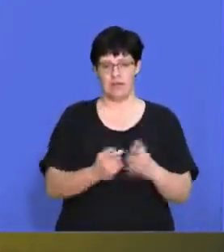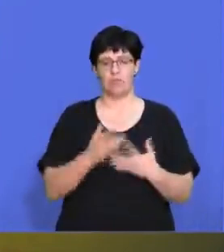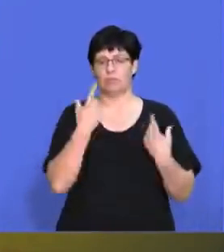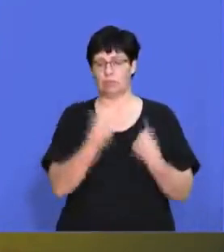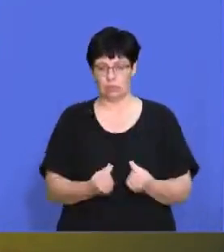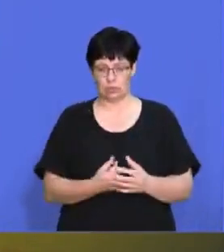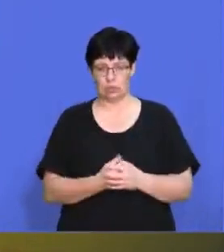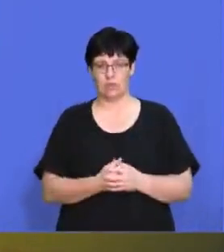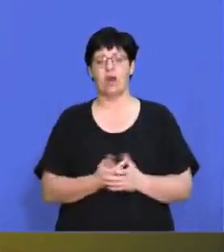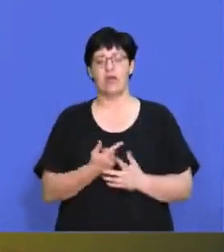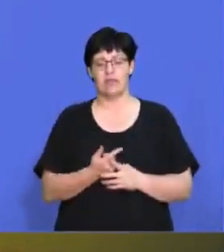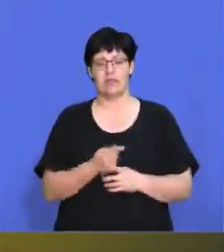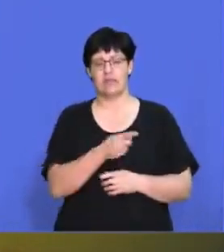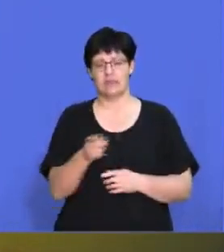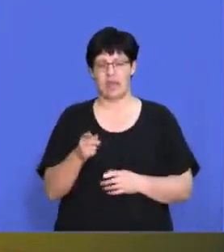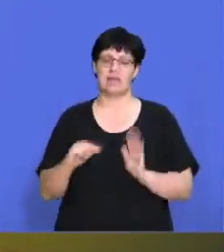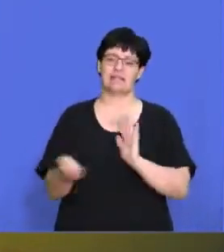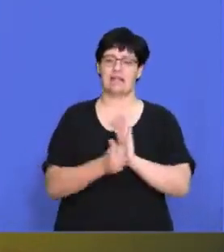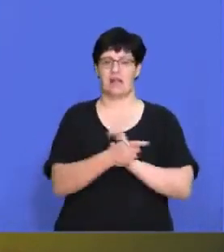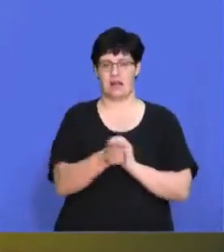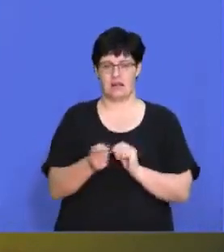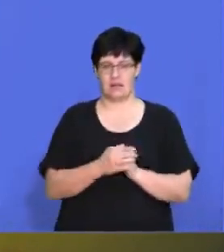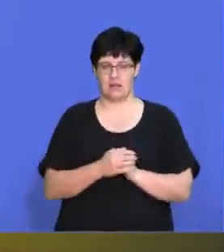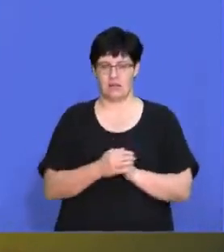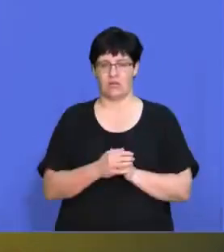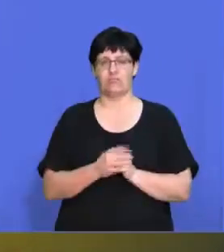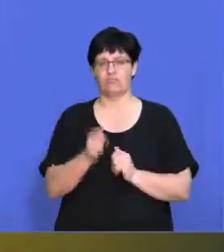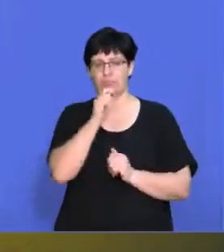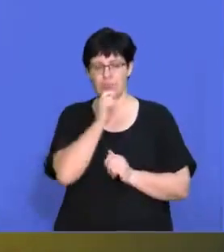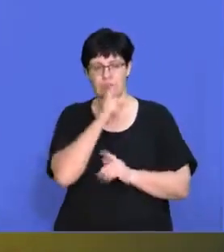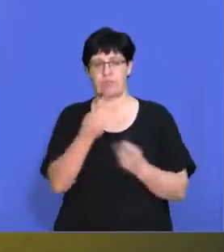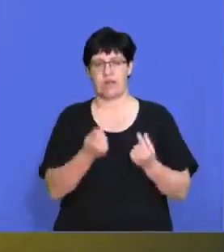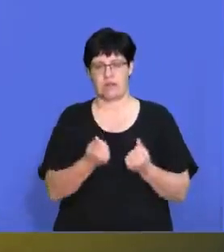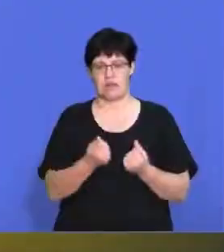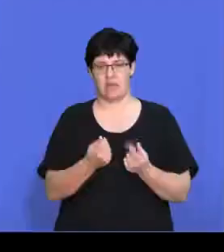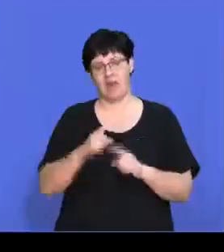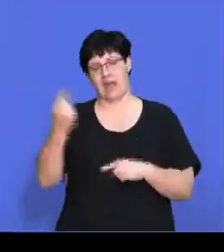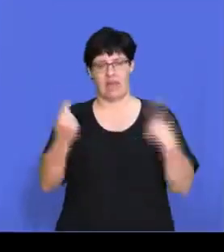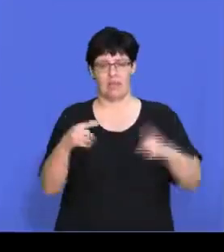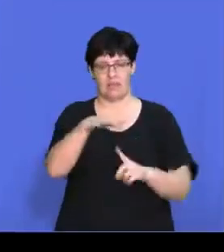They might sell it off there to use that money elsewhere.